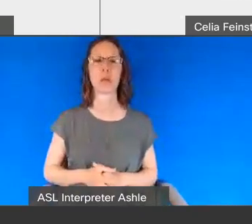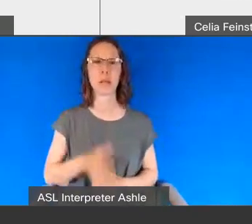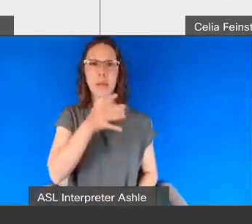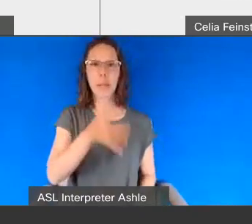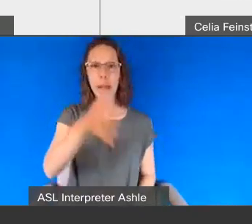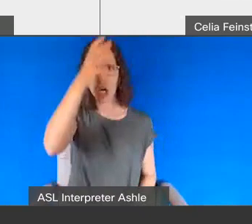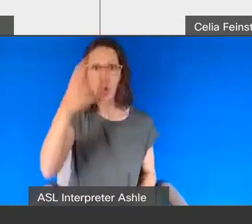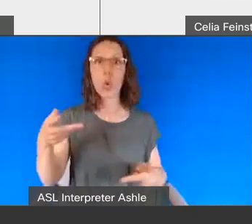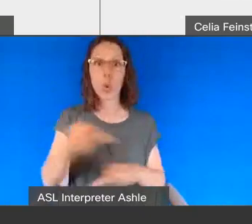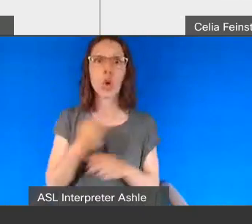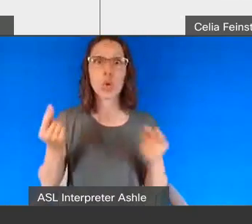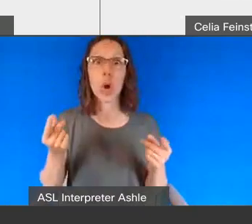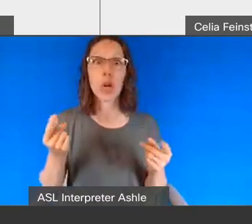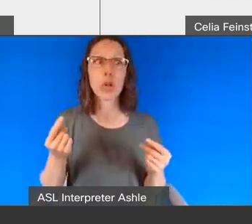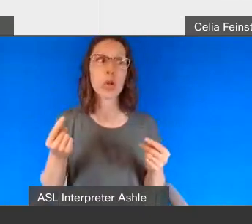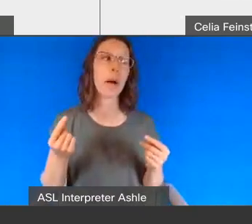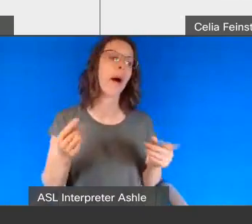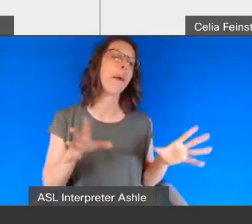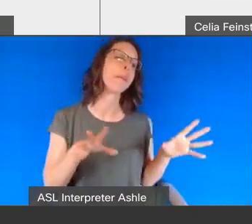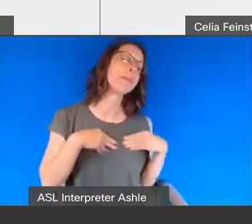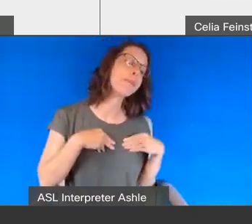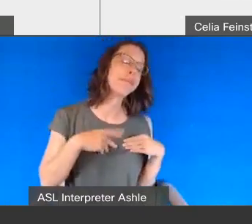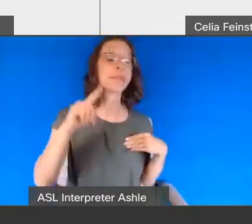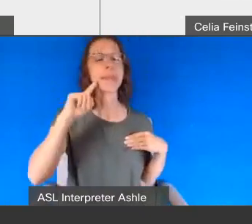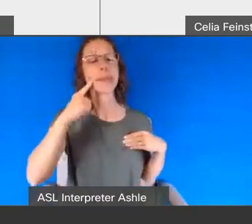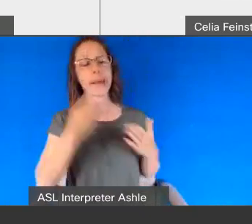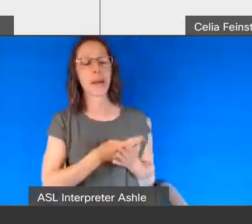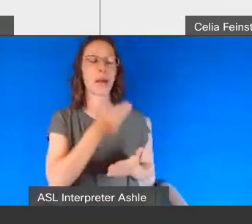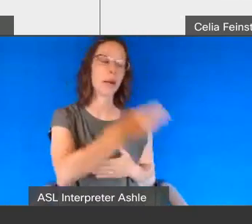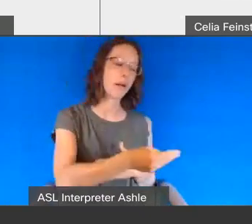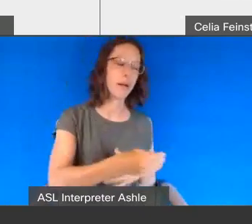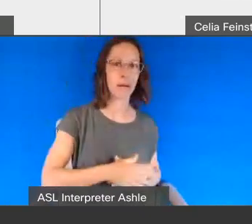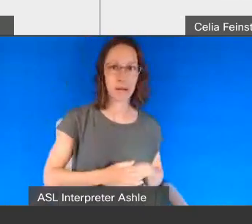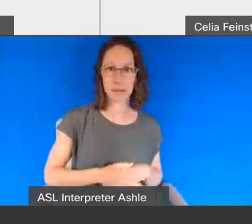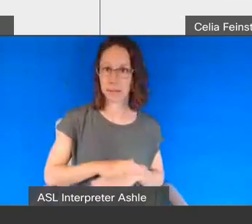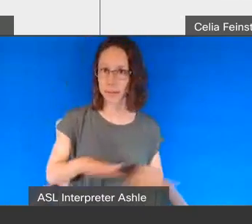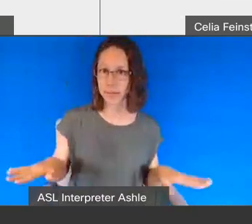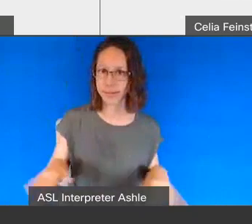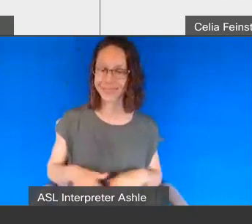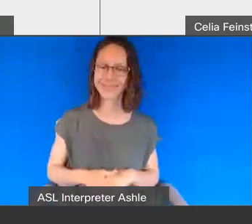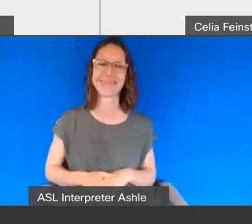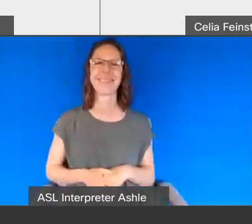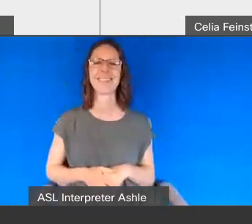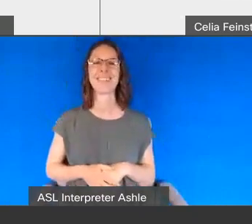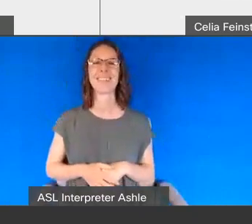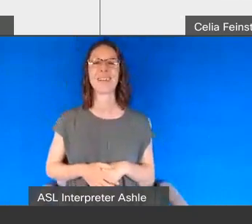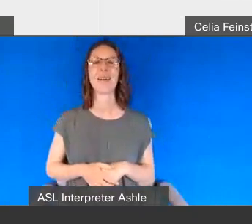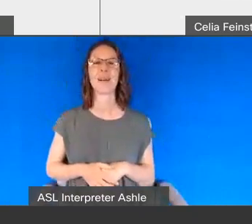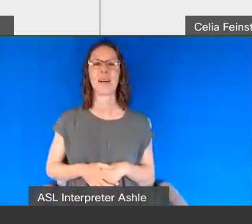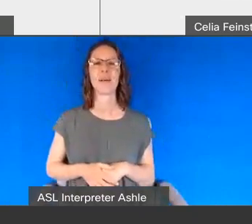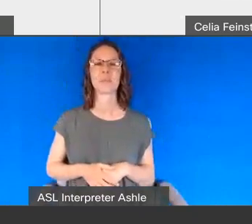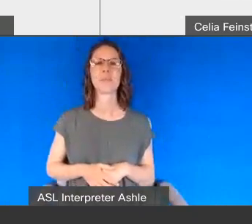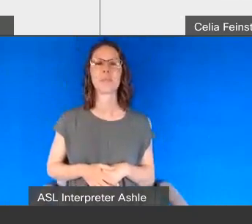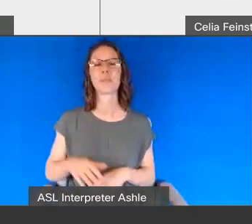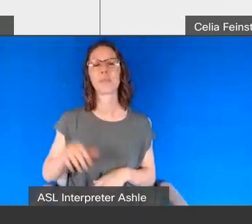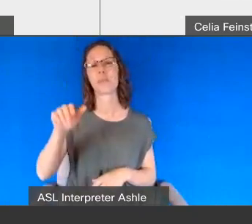could do in that circumstance is to exceed to that uh tantrum when a person on the spectrum has what we refer to as